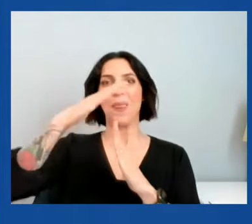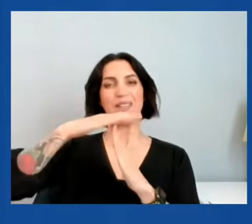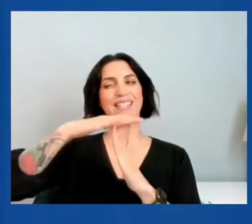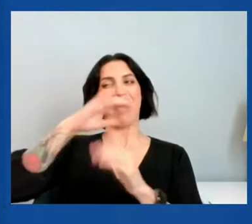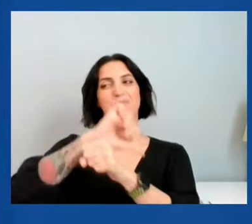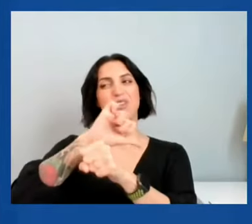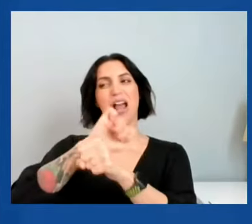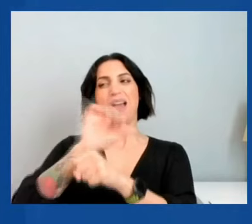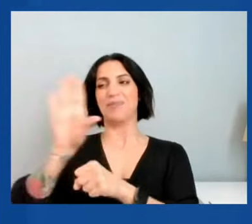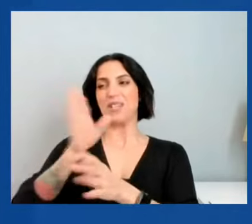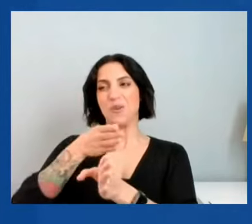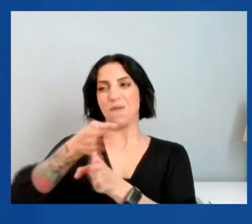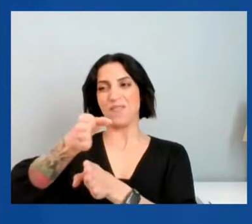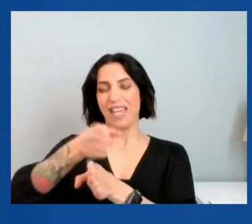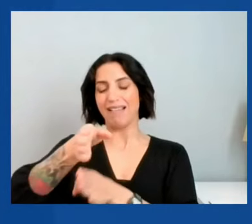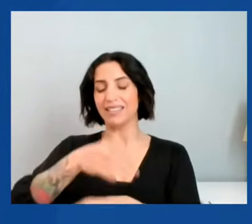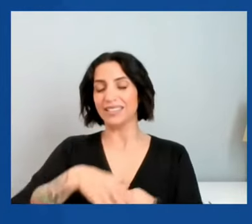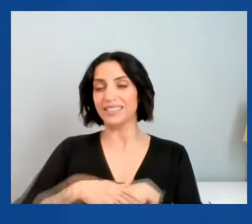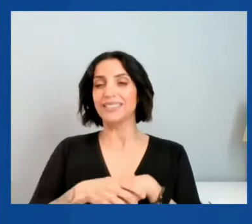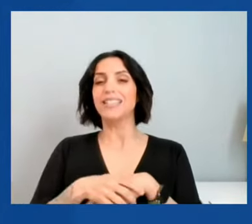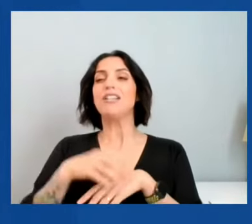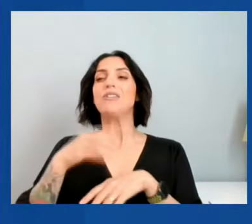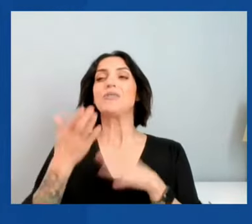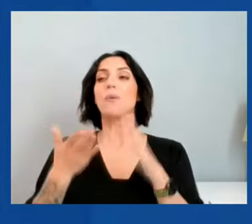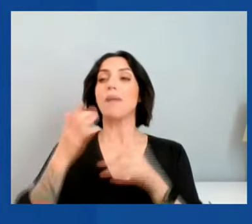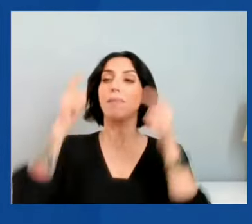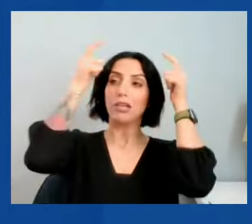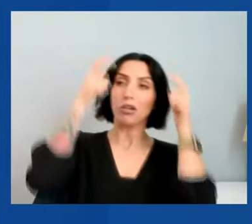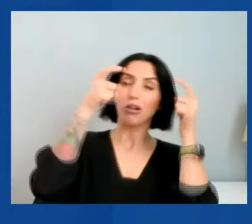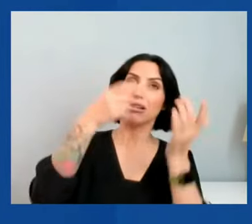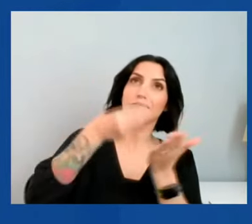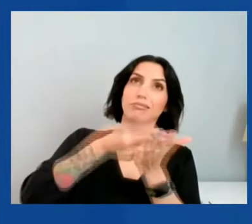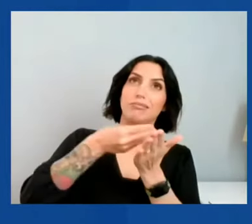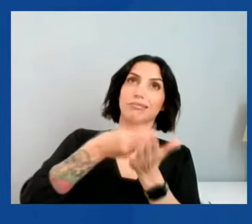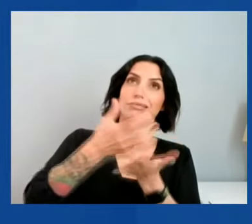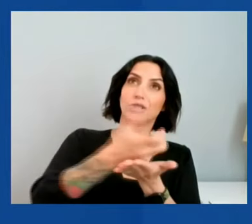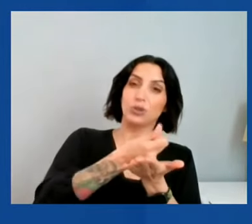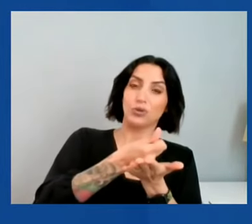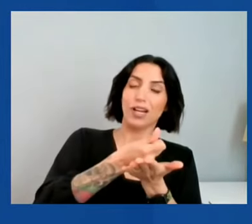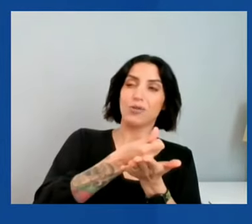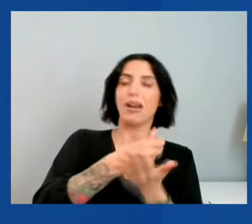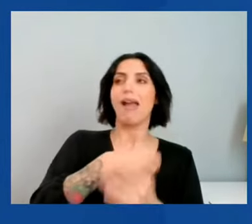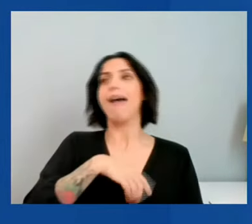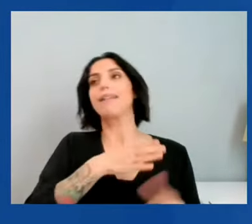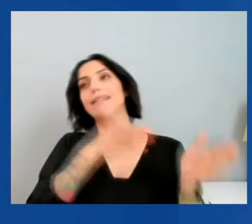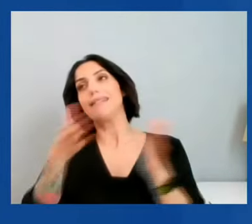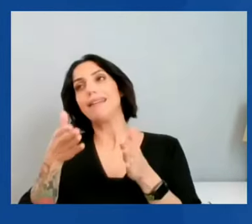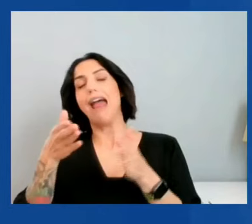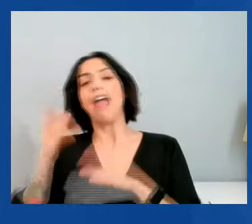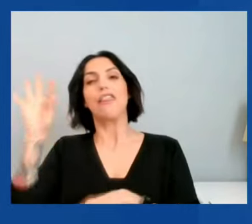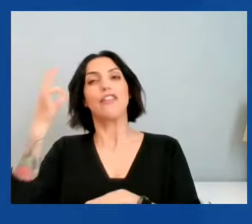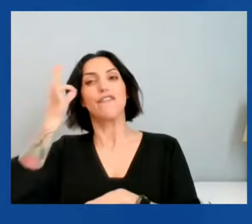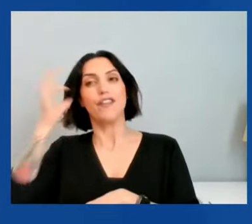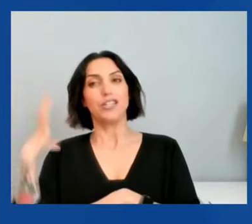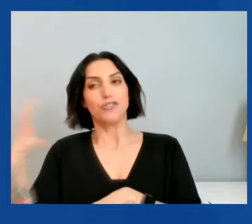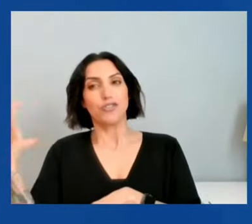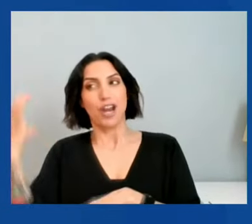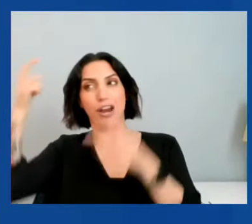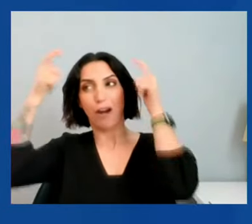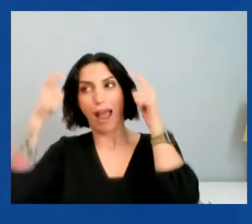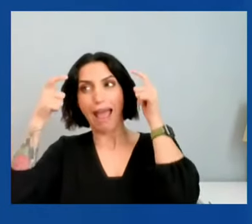If you can kind of put on both your treasury hat and your Fed, former Fed chair hat, we're at a very